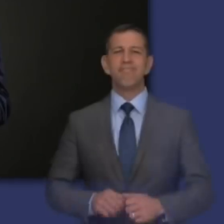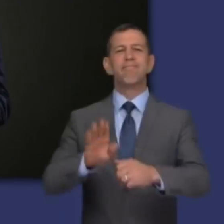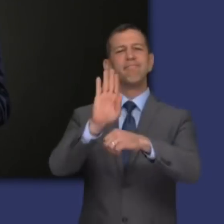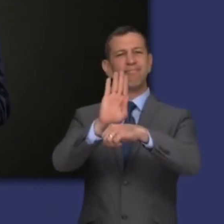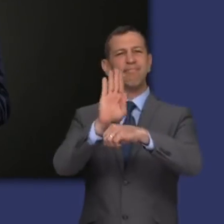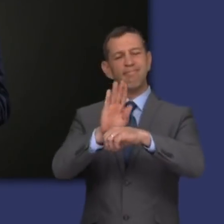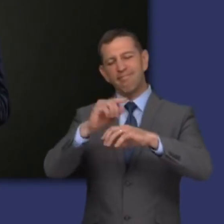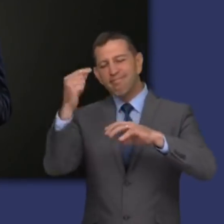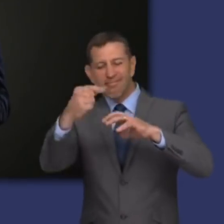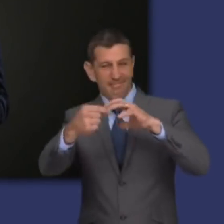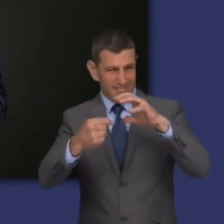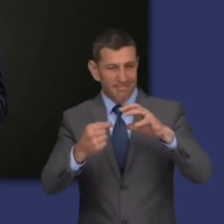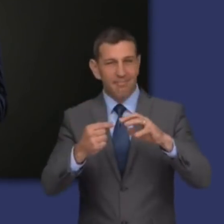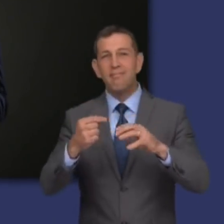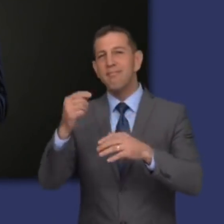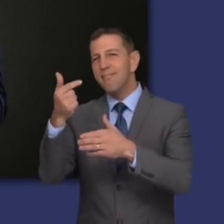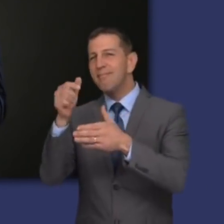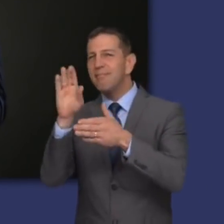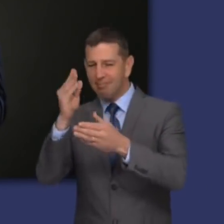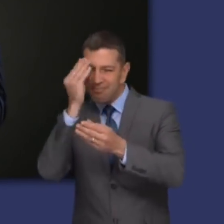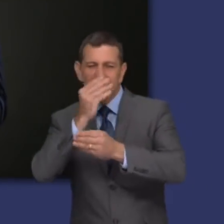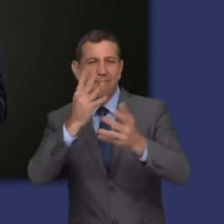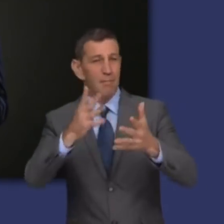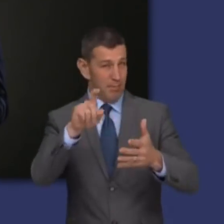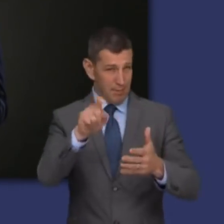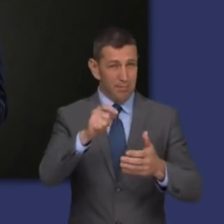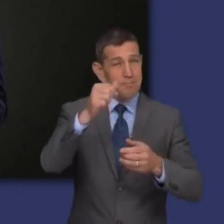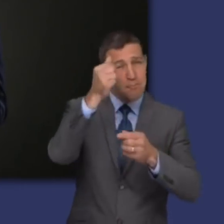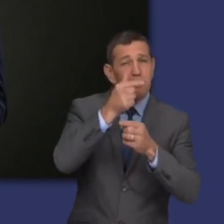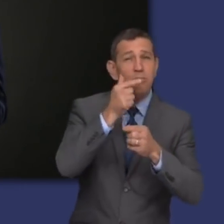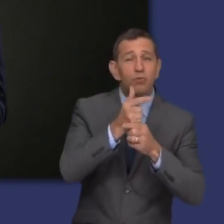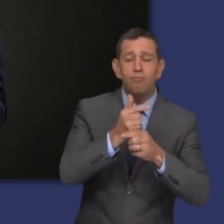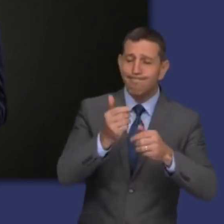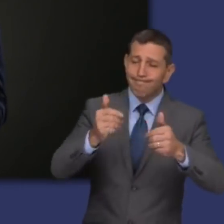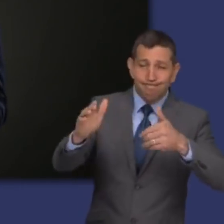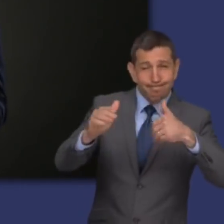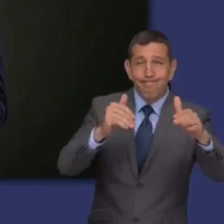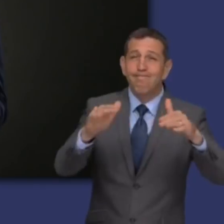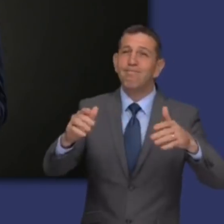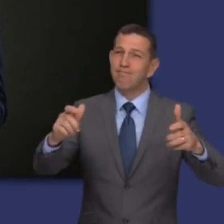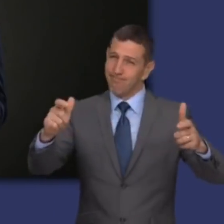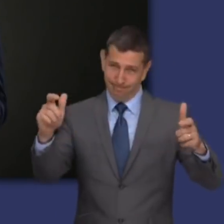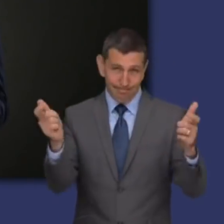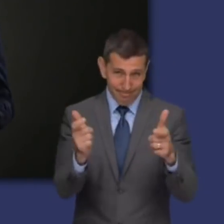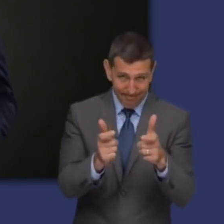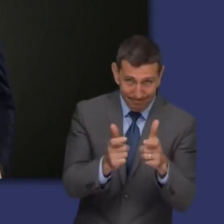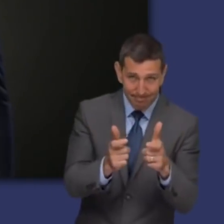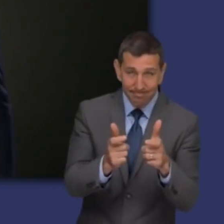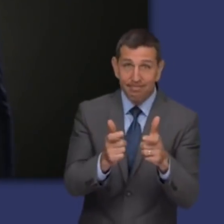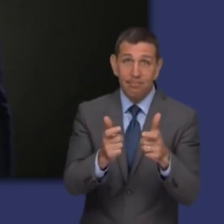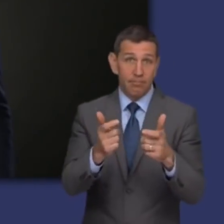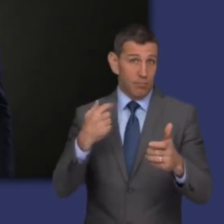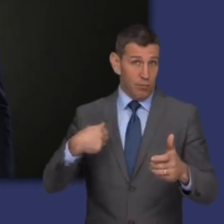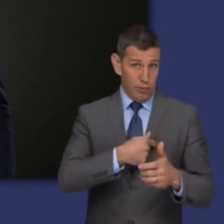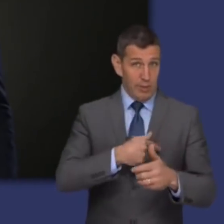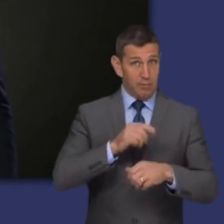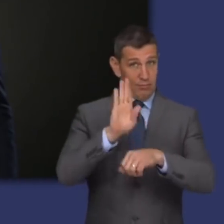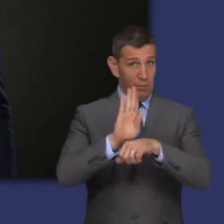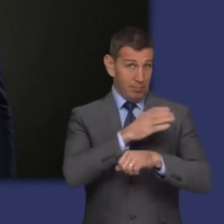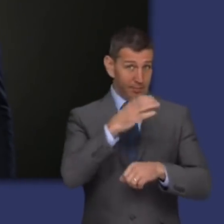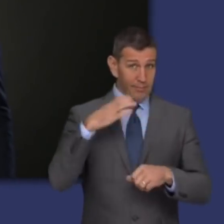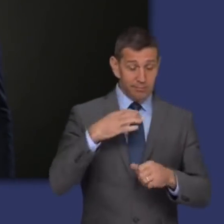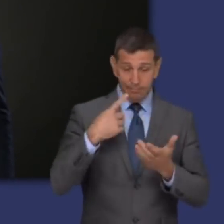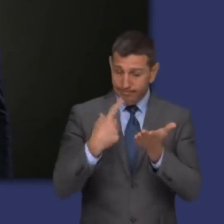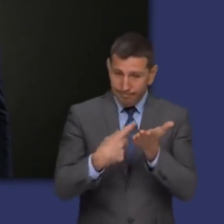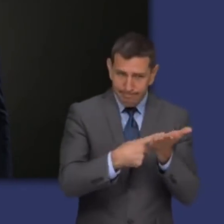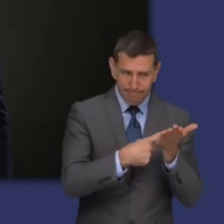Branch committees around the world were asked to reduce the size of their Bethel families. And this required us to